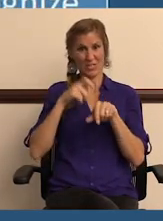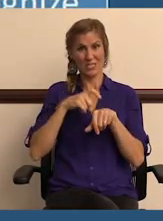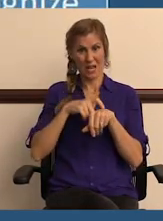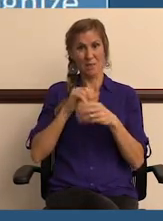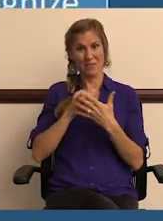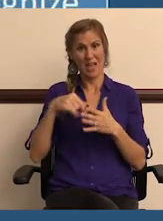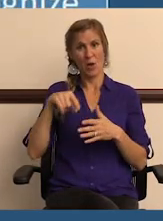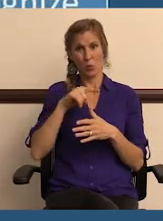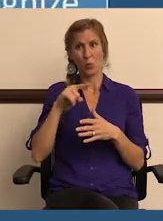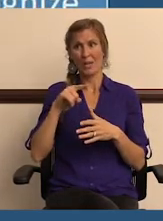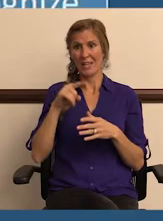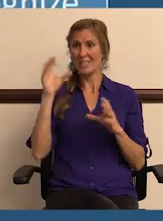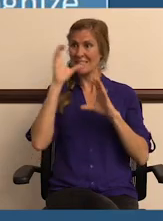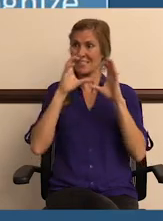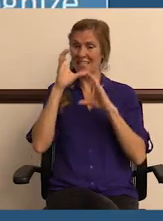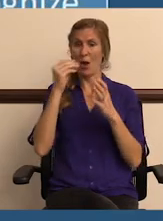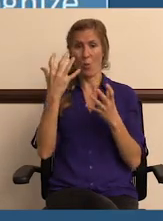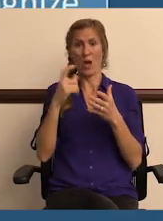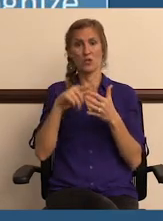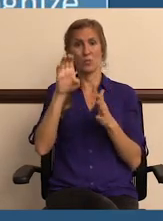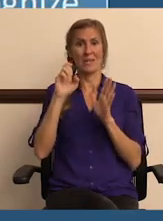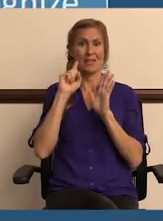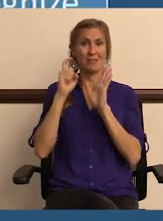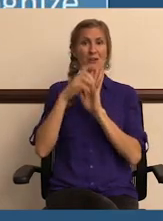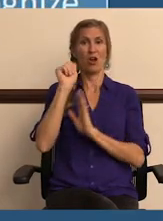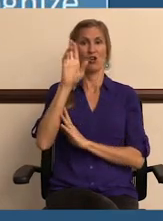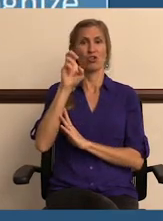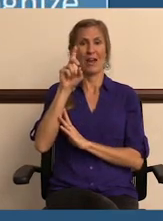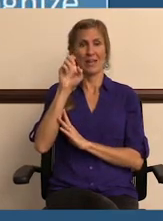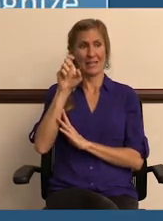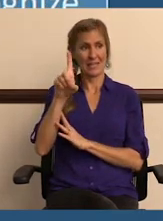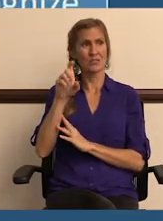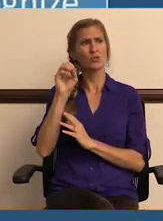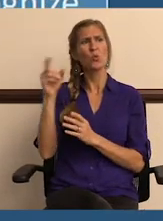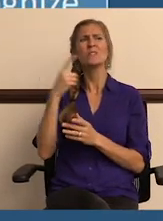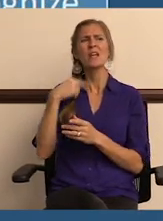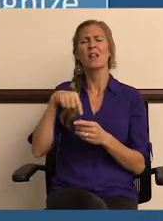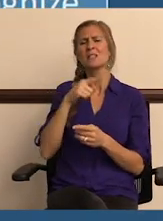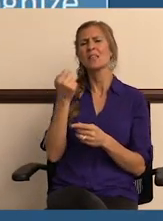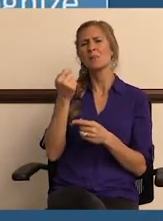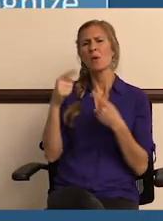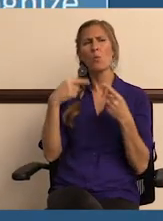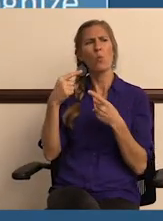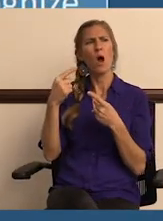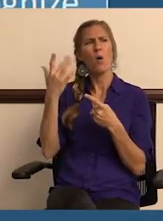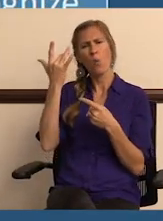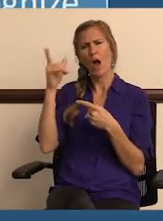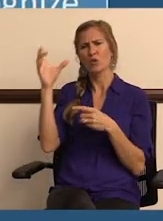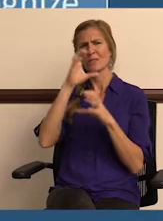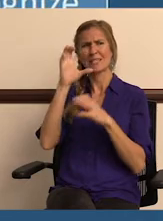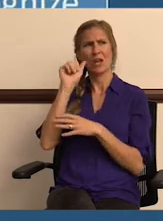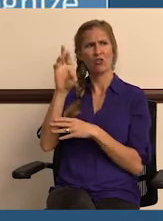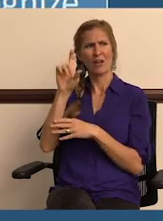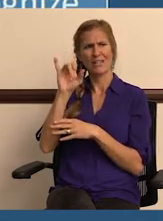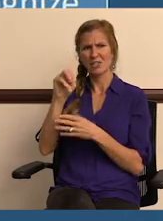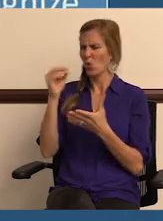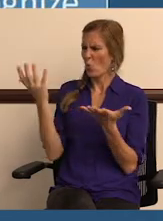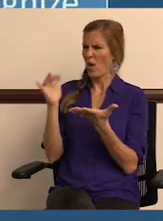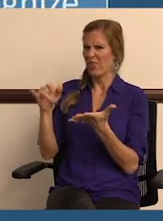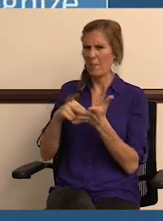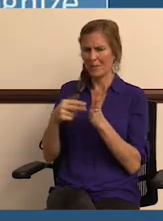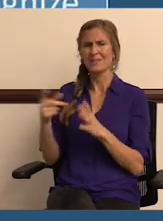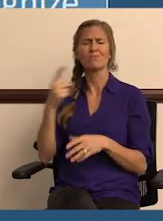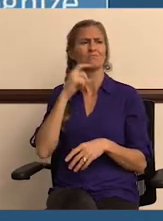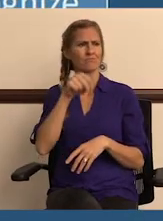out, this is the first time ever we're seeking and want to be accredited. Why don't you guys tell us a little bit about why we're seeking that accreditation and what it